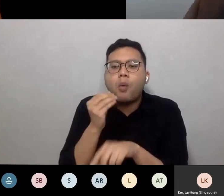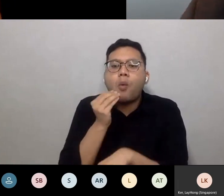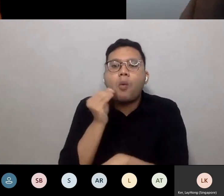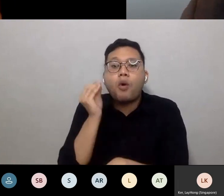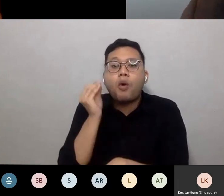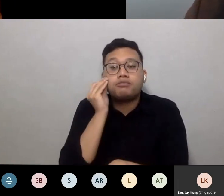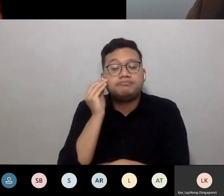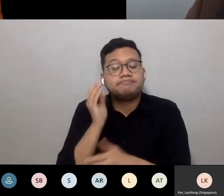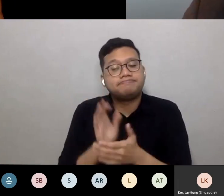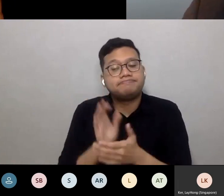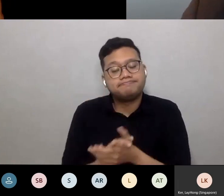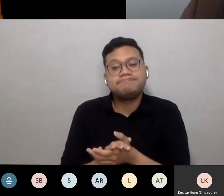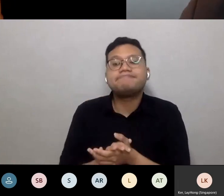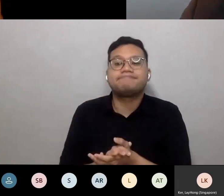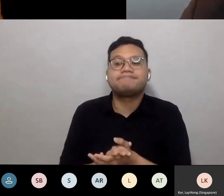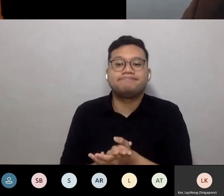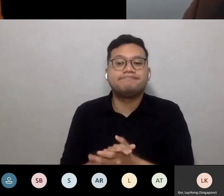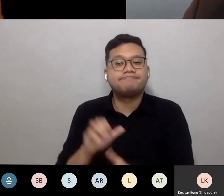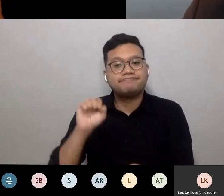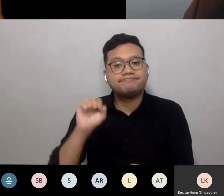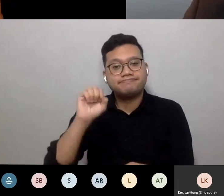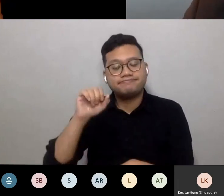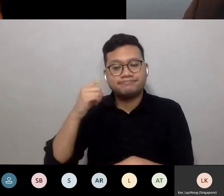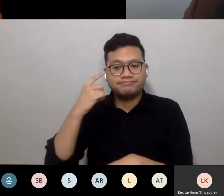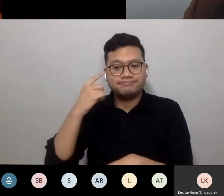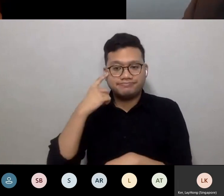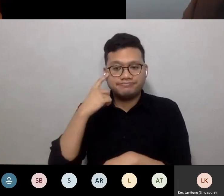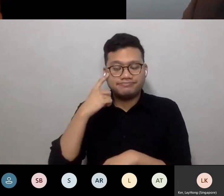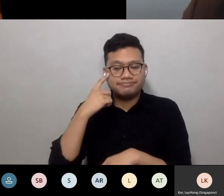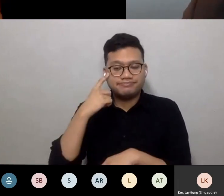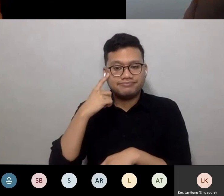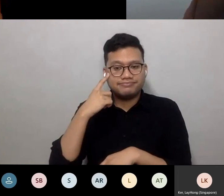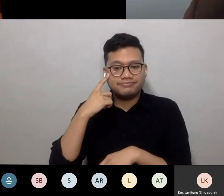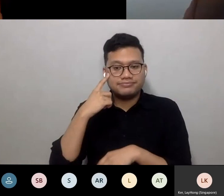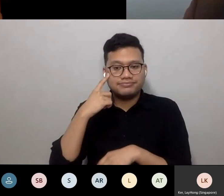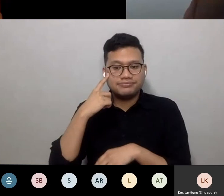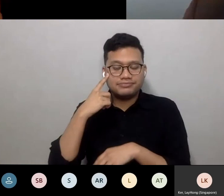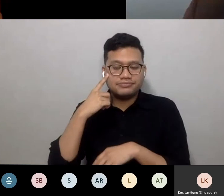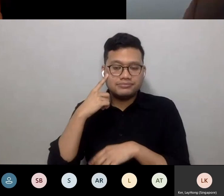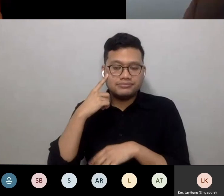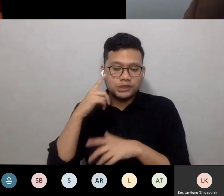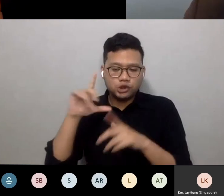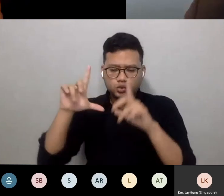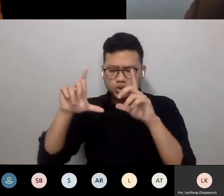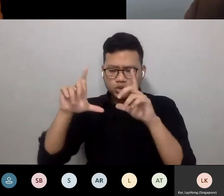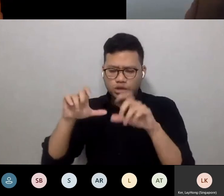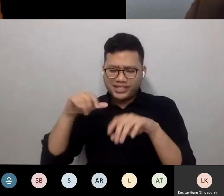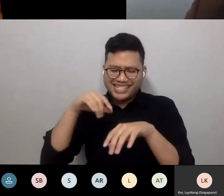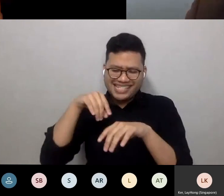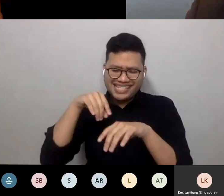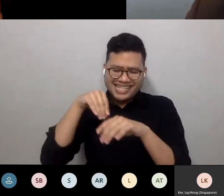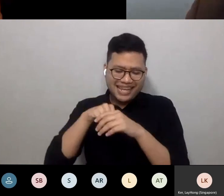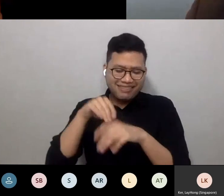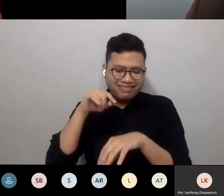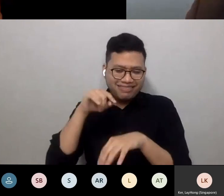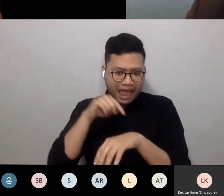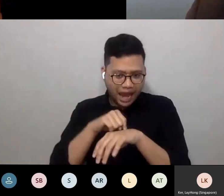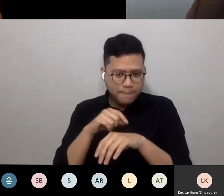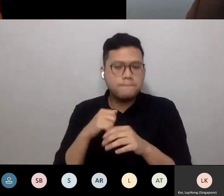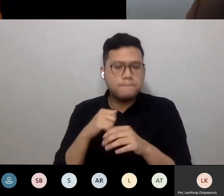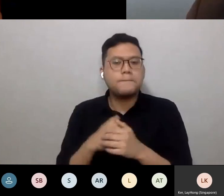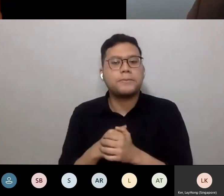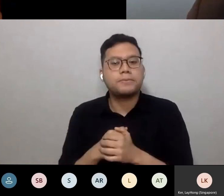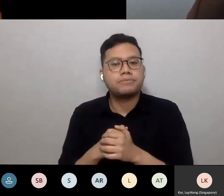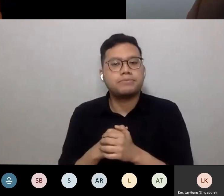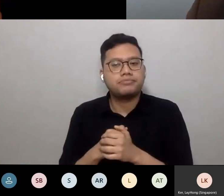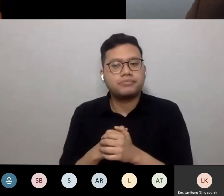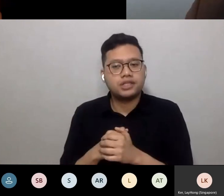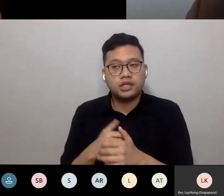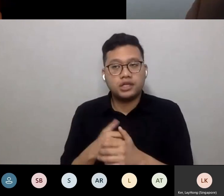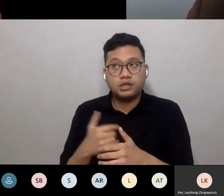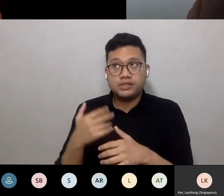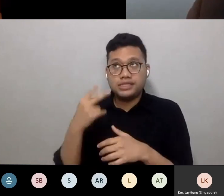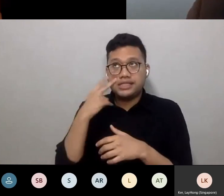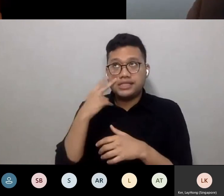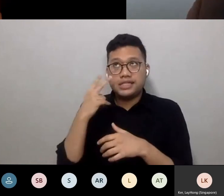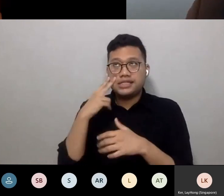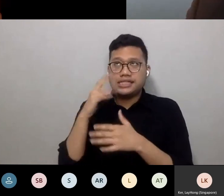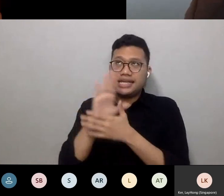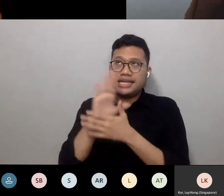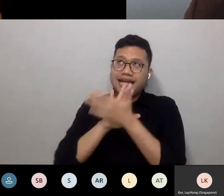Well, I mean, I think that it's a snapshot in time, and what we have seen is, you know, cleaner skies,